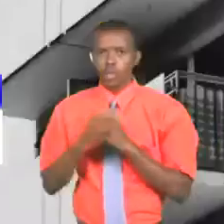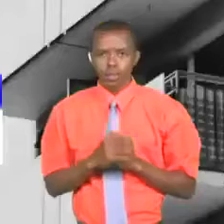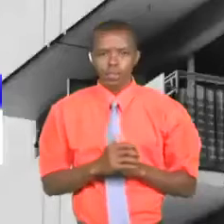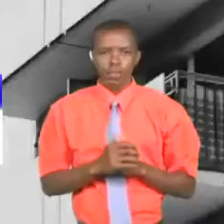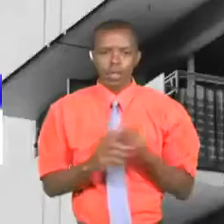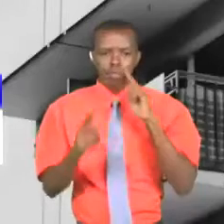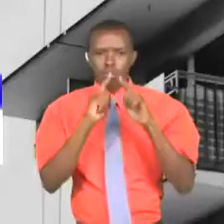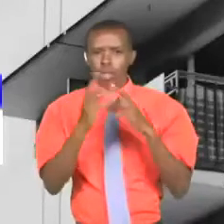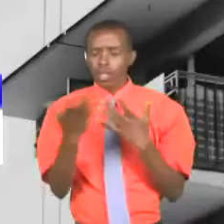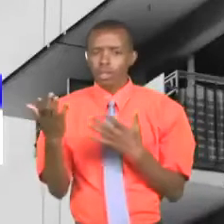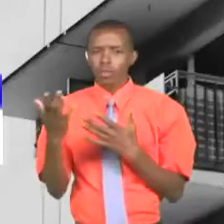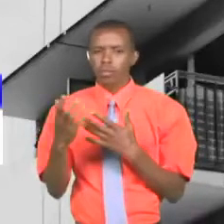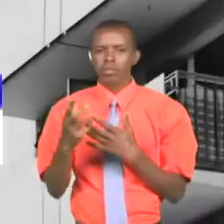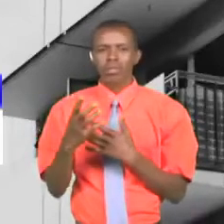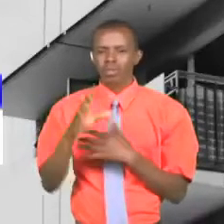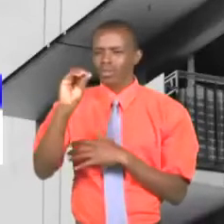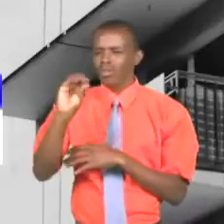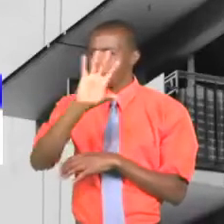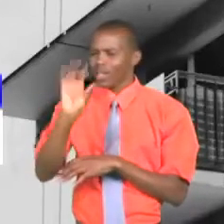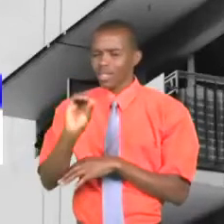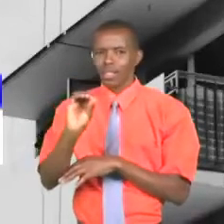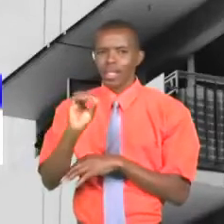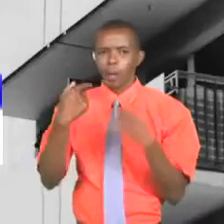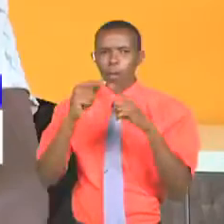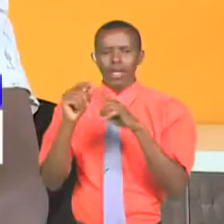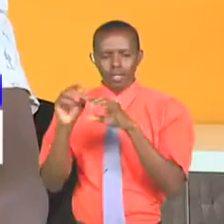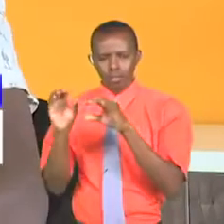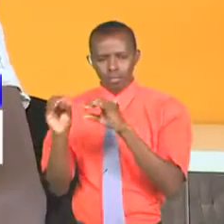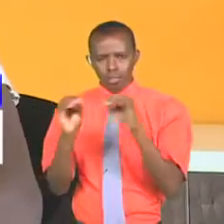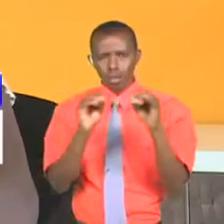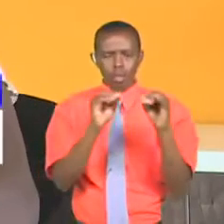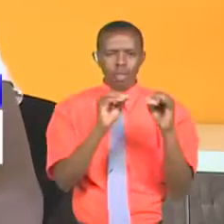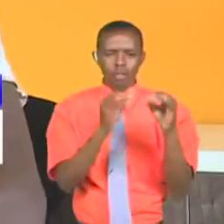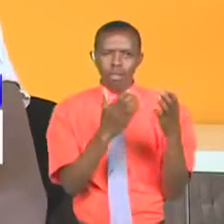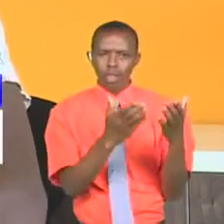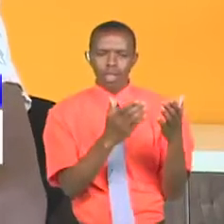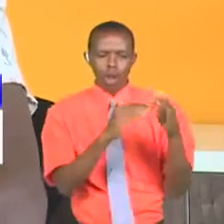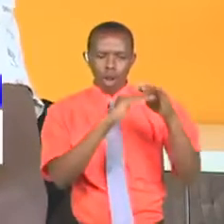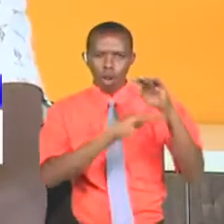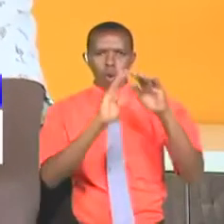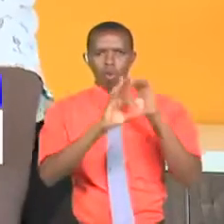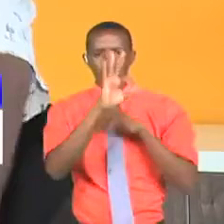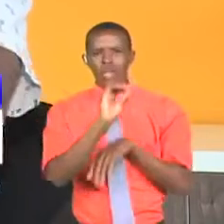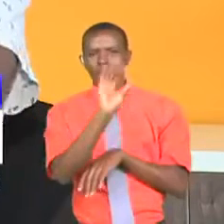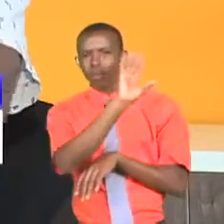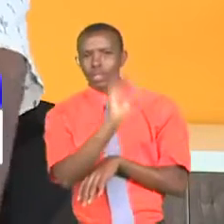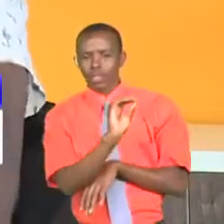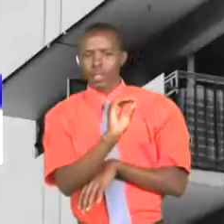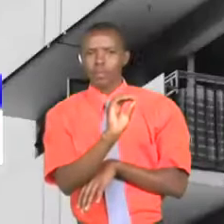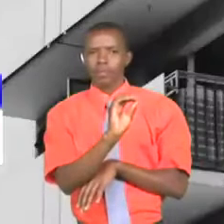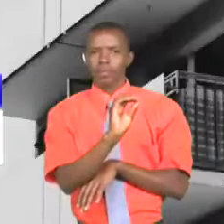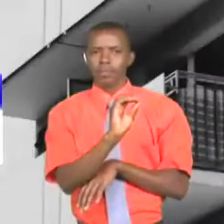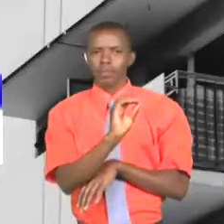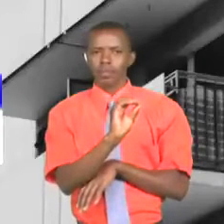talking about anything between 20% and 50%. But as you go towards the middle and lower, it will be lower, maybe around 30%.